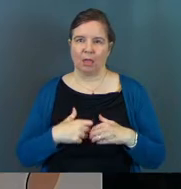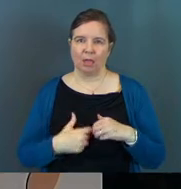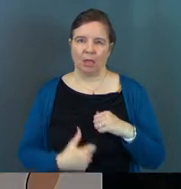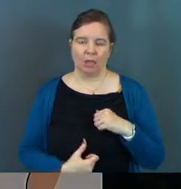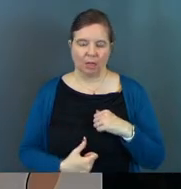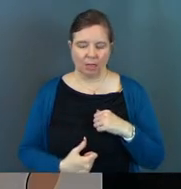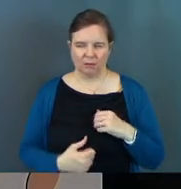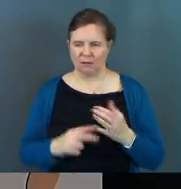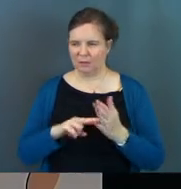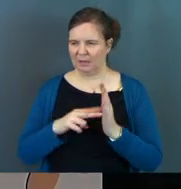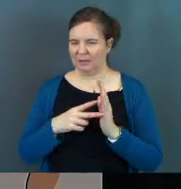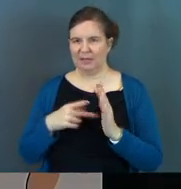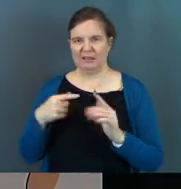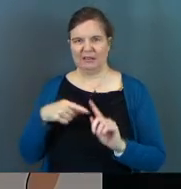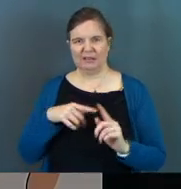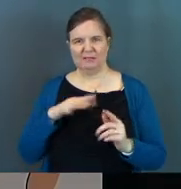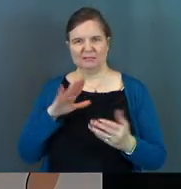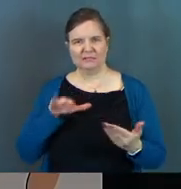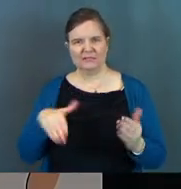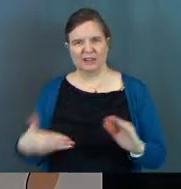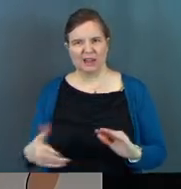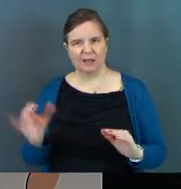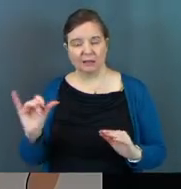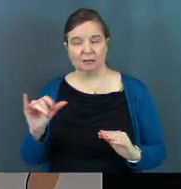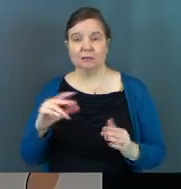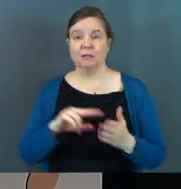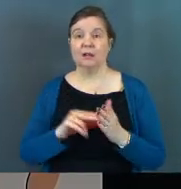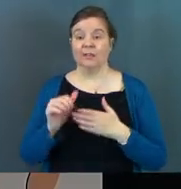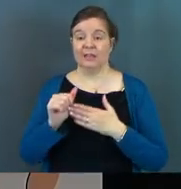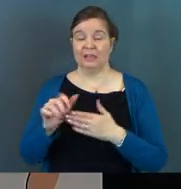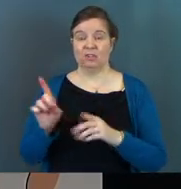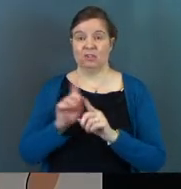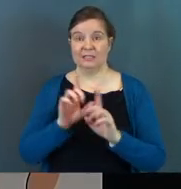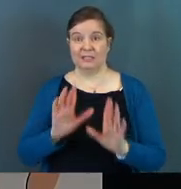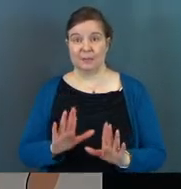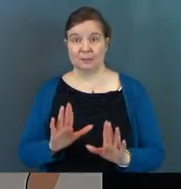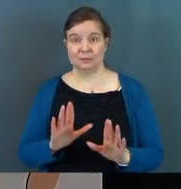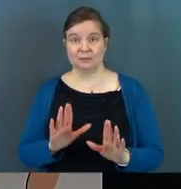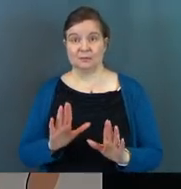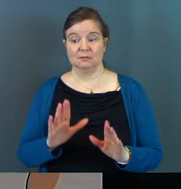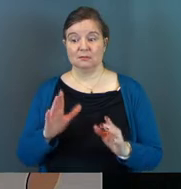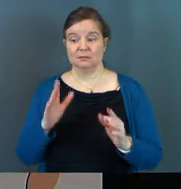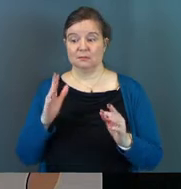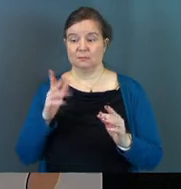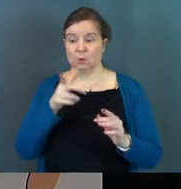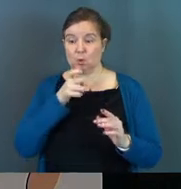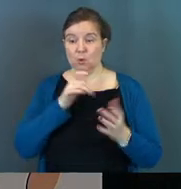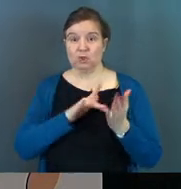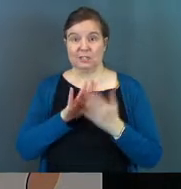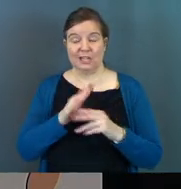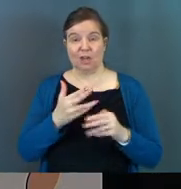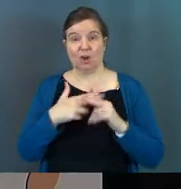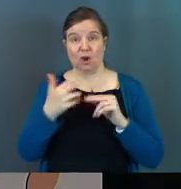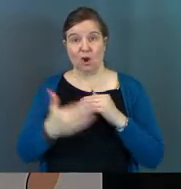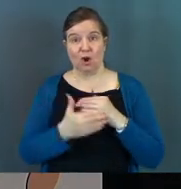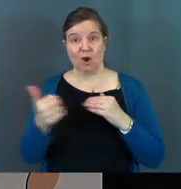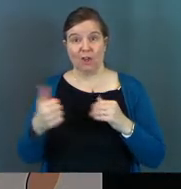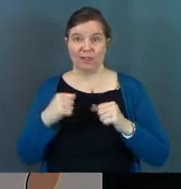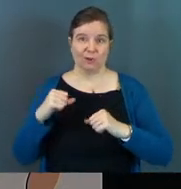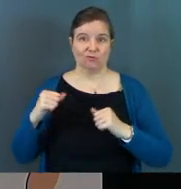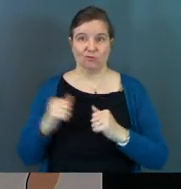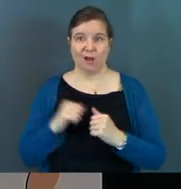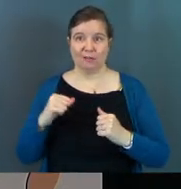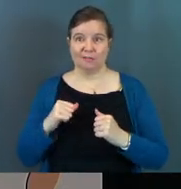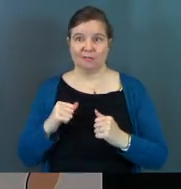What do you mean Peter's dead? Peter, the leader of the disciples, Peter, who Jesus called the